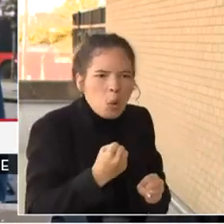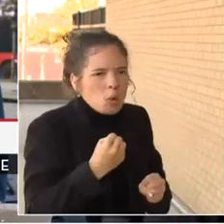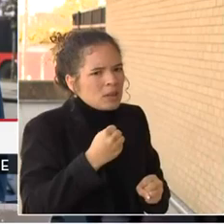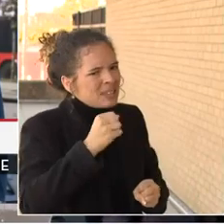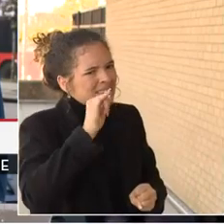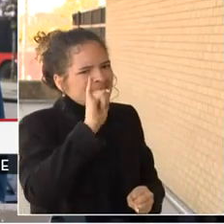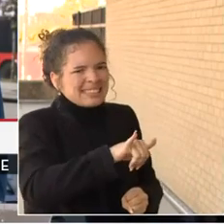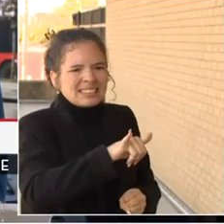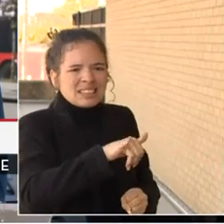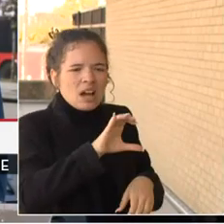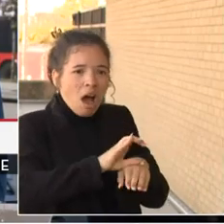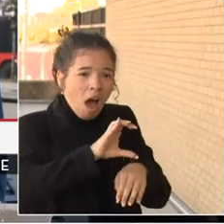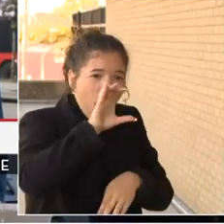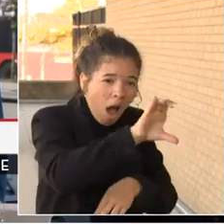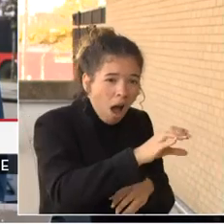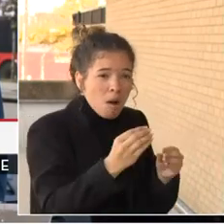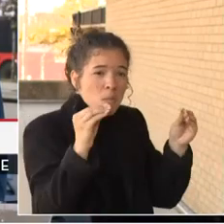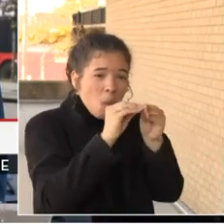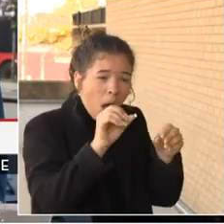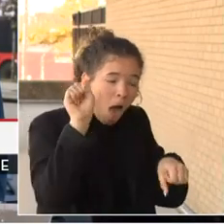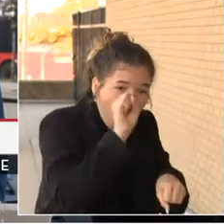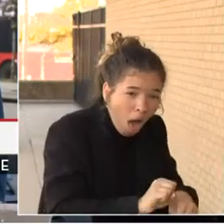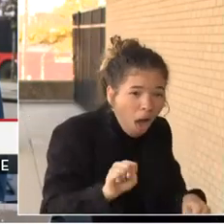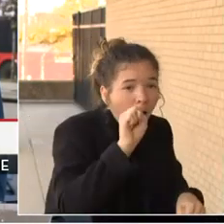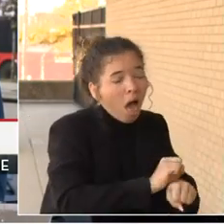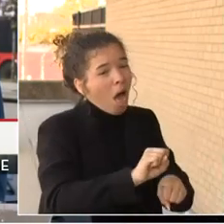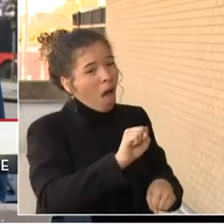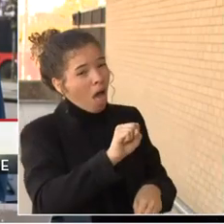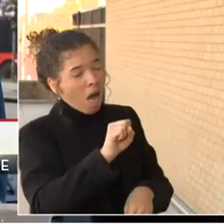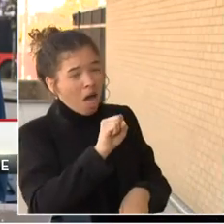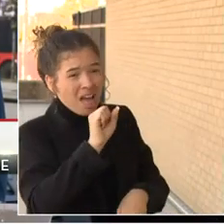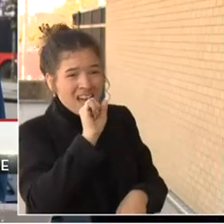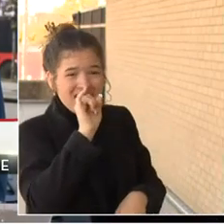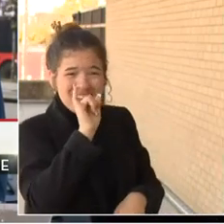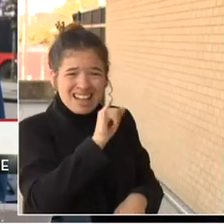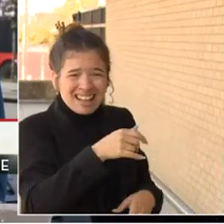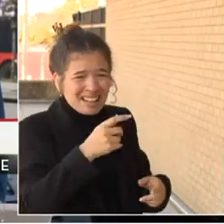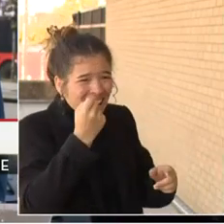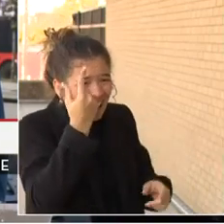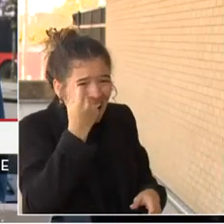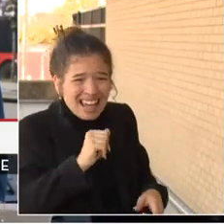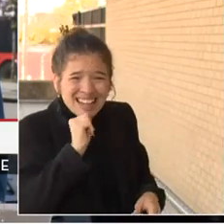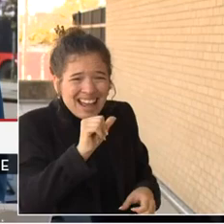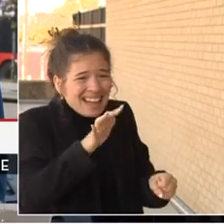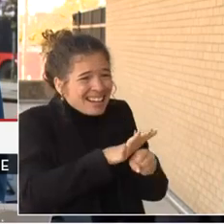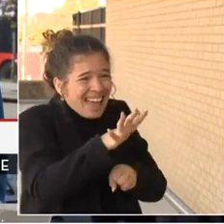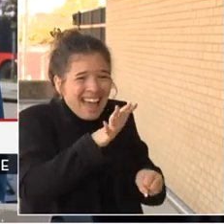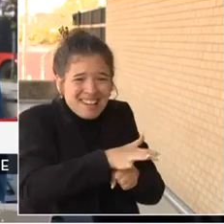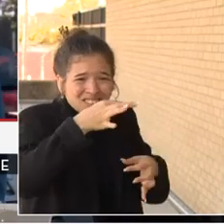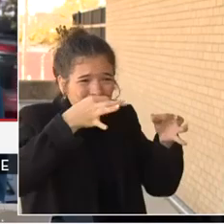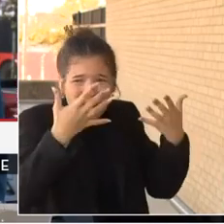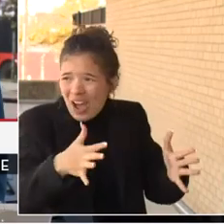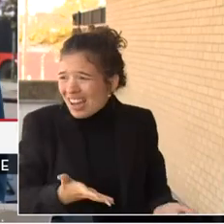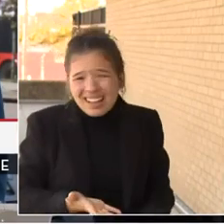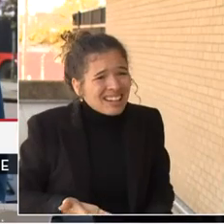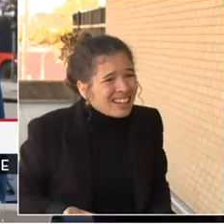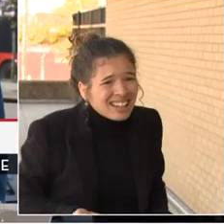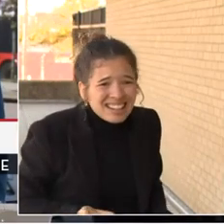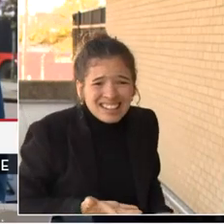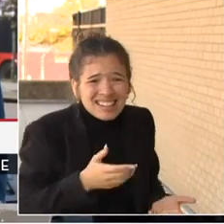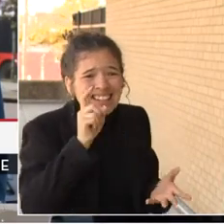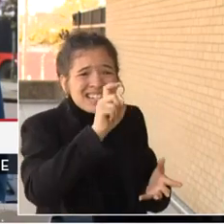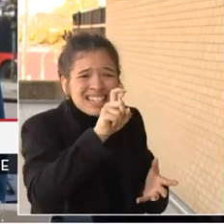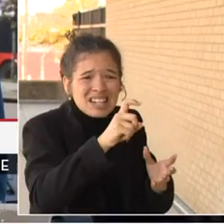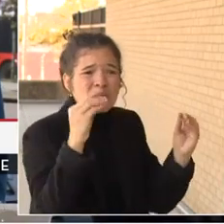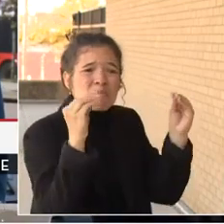to the courts that are already downed judges. And their caseloads are up. And they haven't